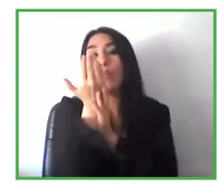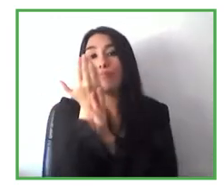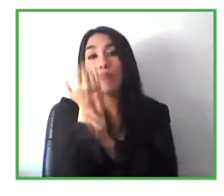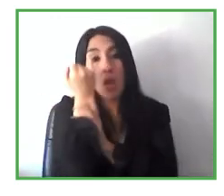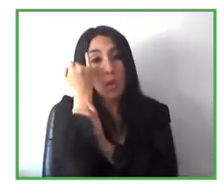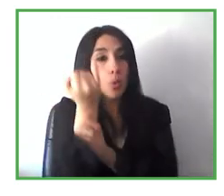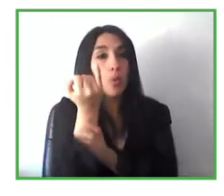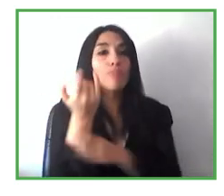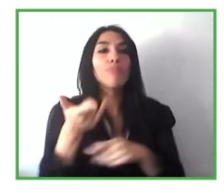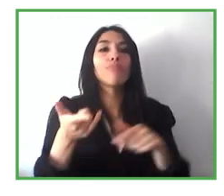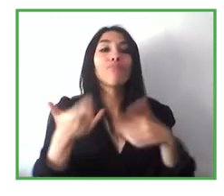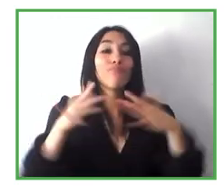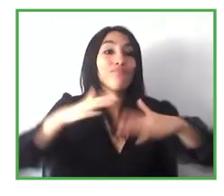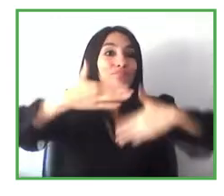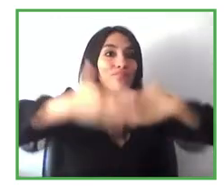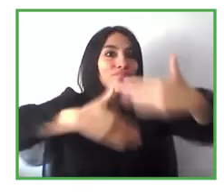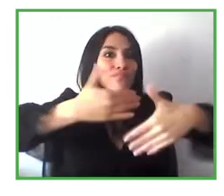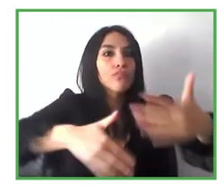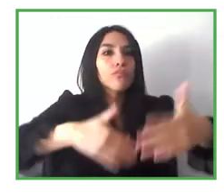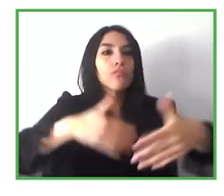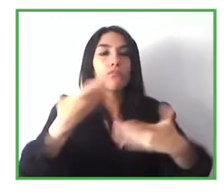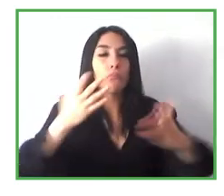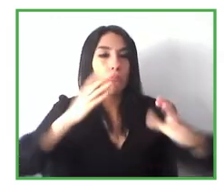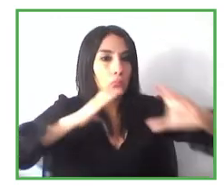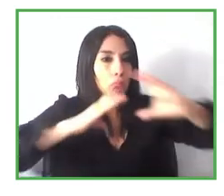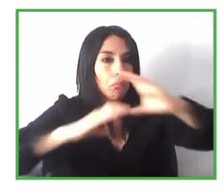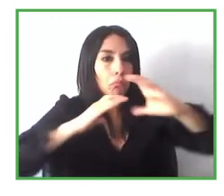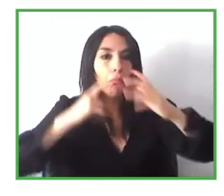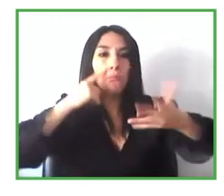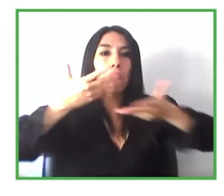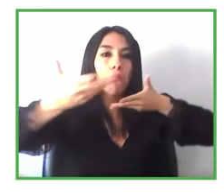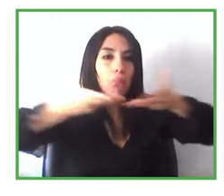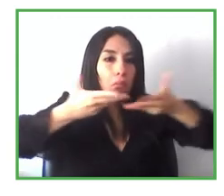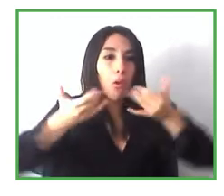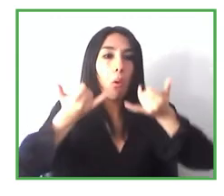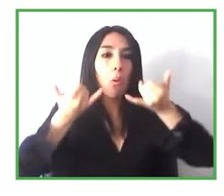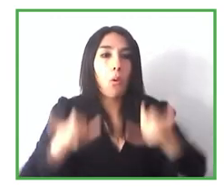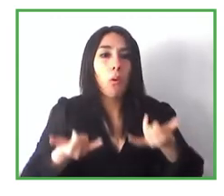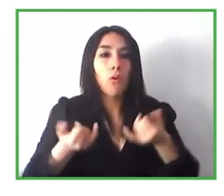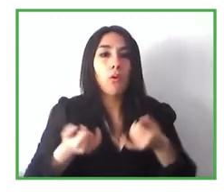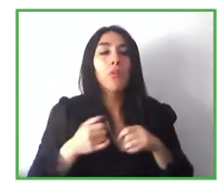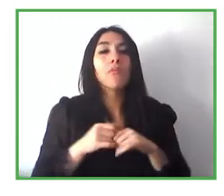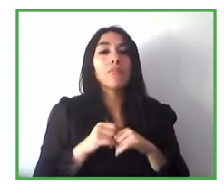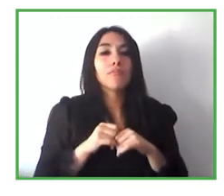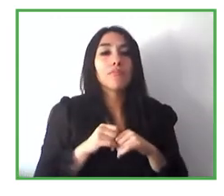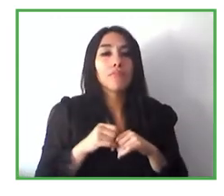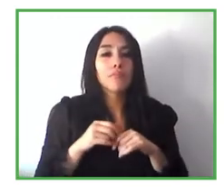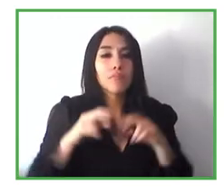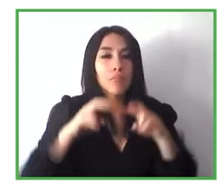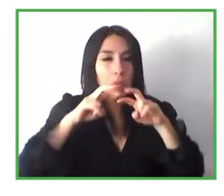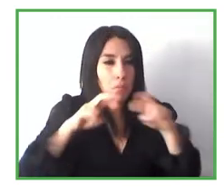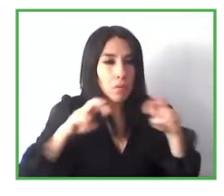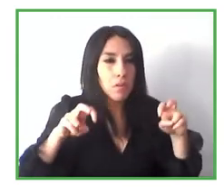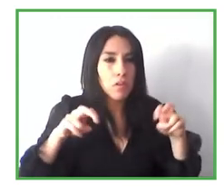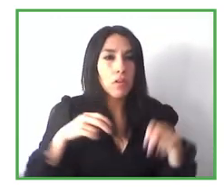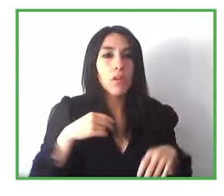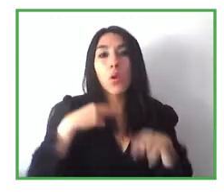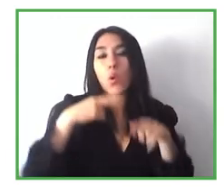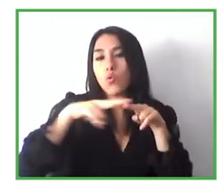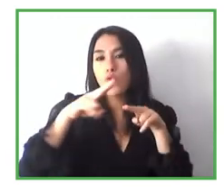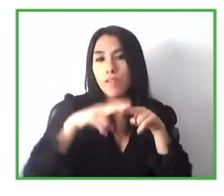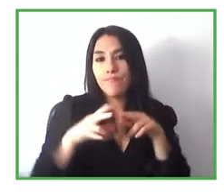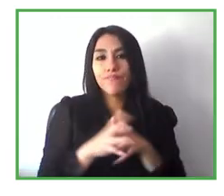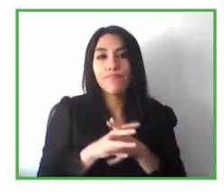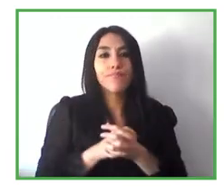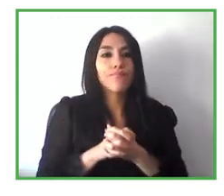this smartness that we are introducing, are able to use this in a real way, and